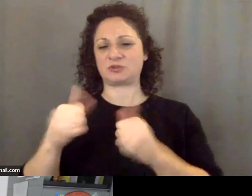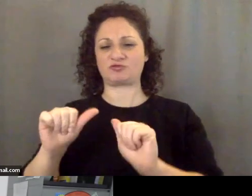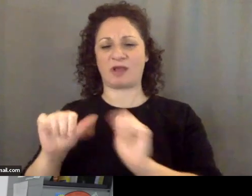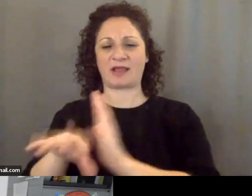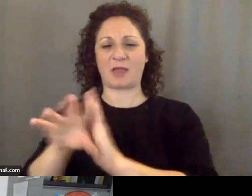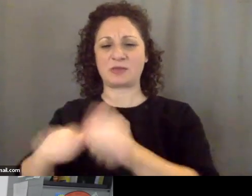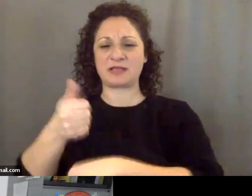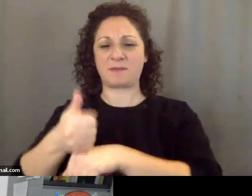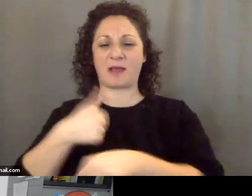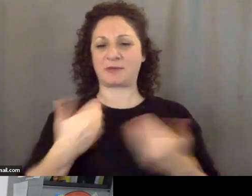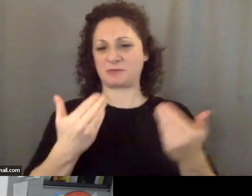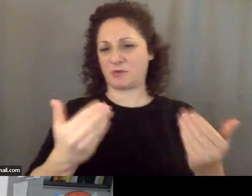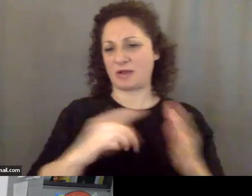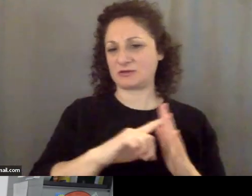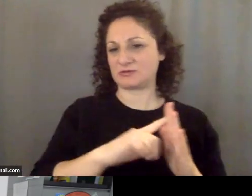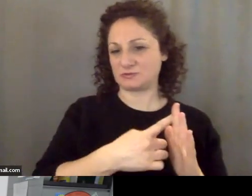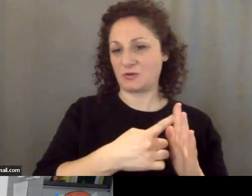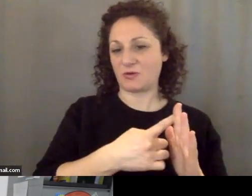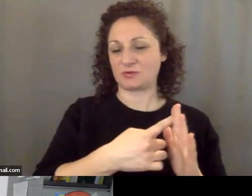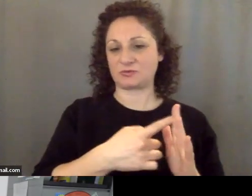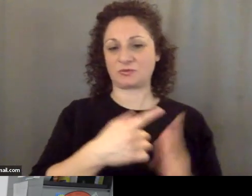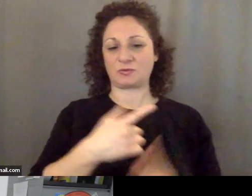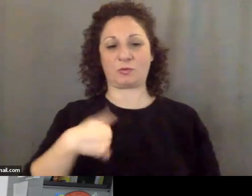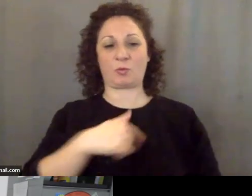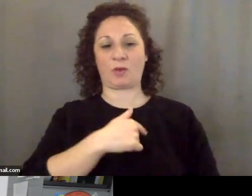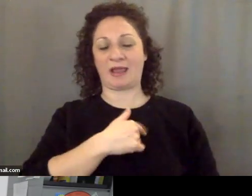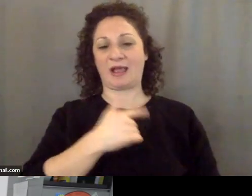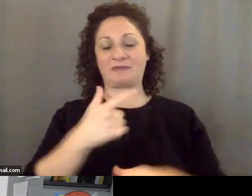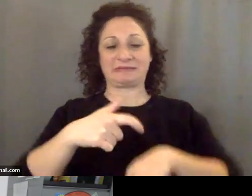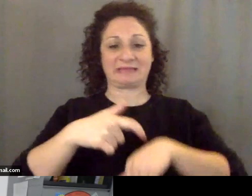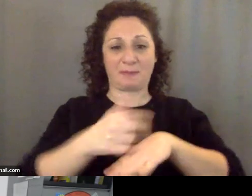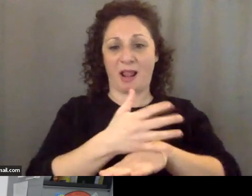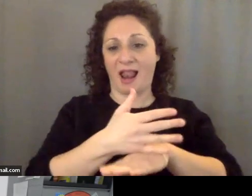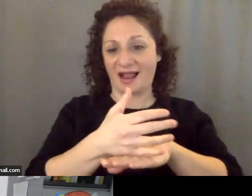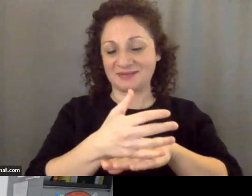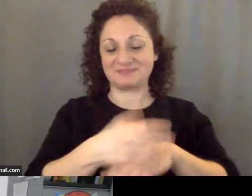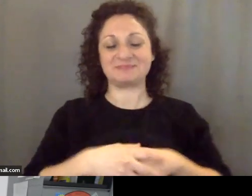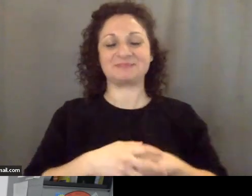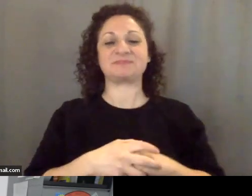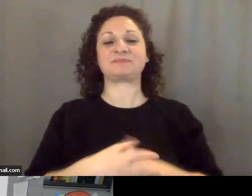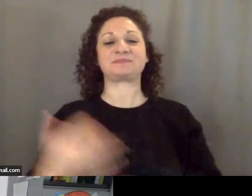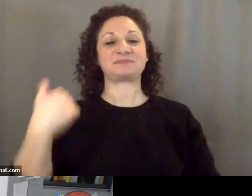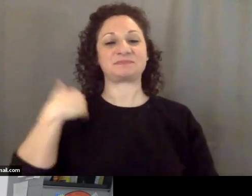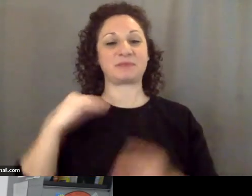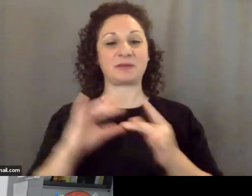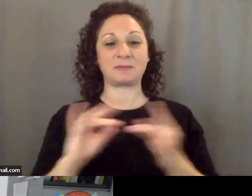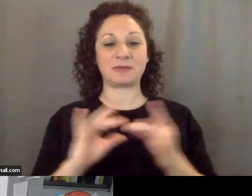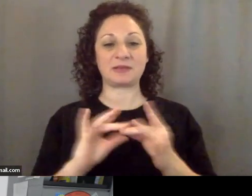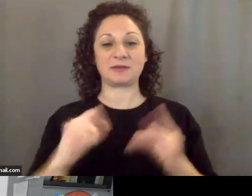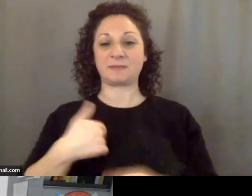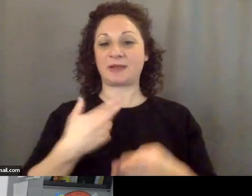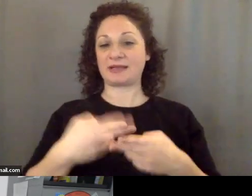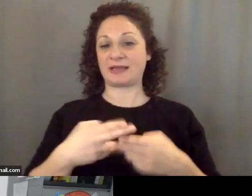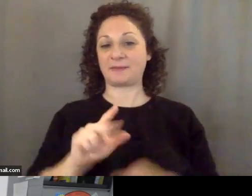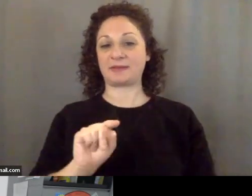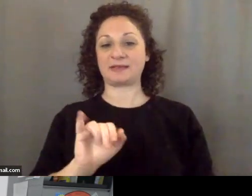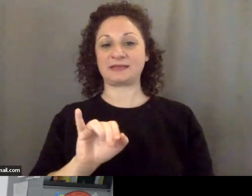I'm going to start now as we have missed some valuable time with you. As I said earlier, I am Tiff Roberts.